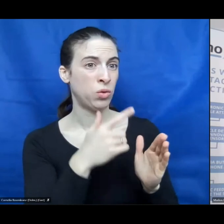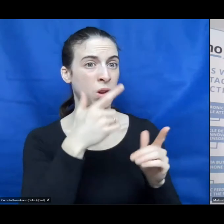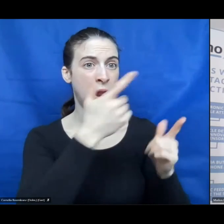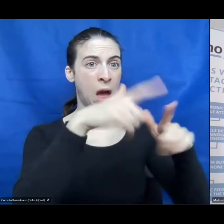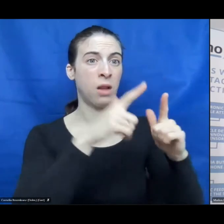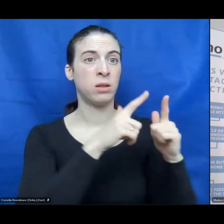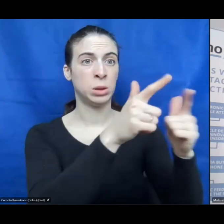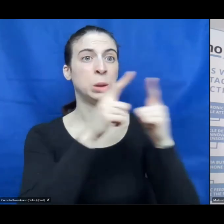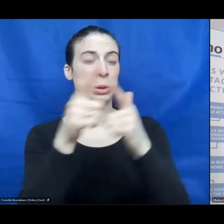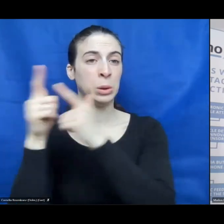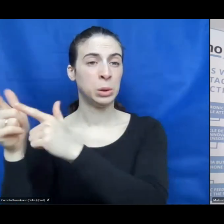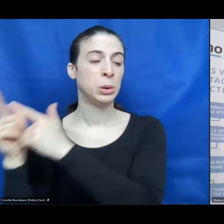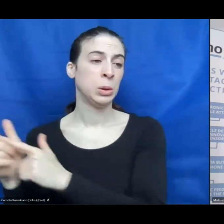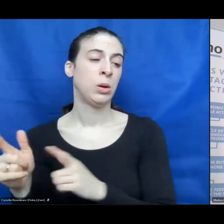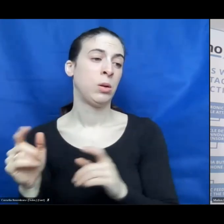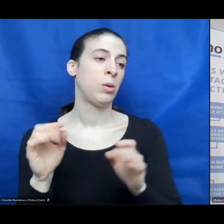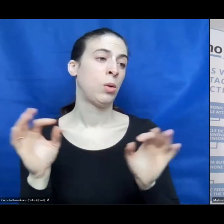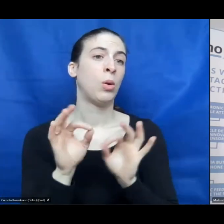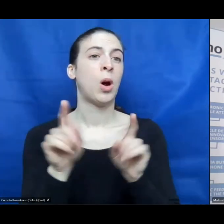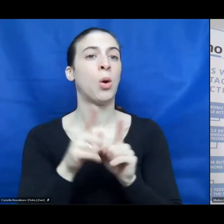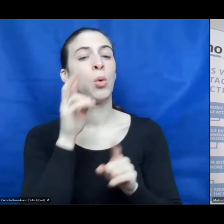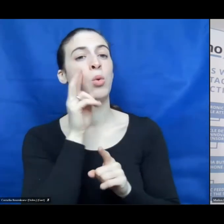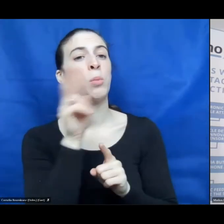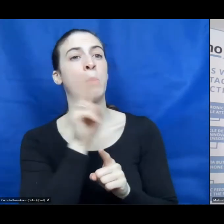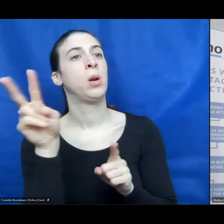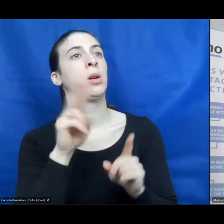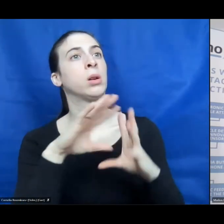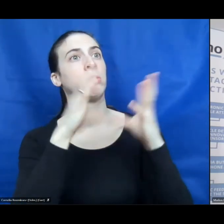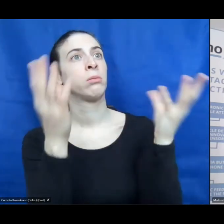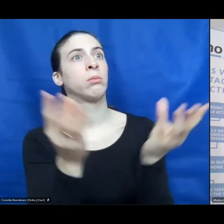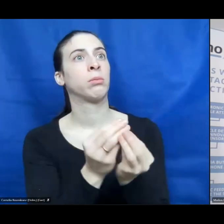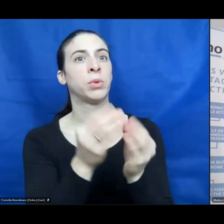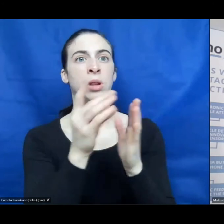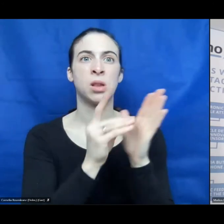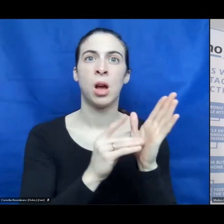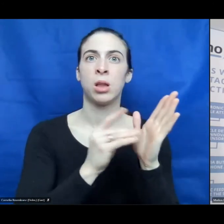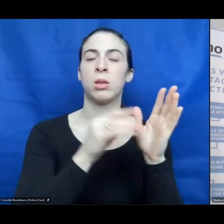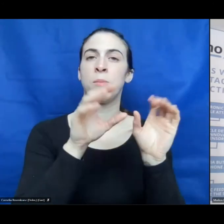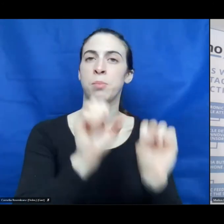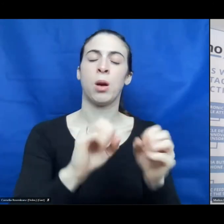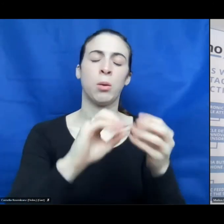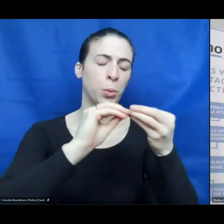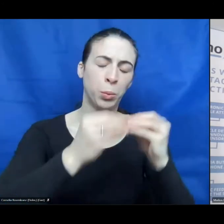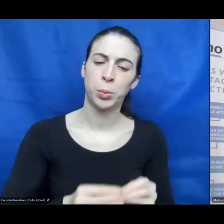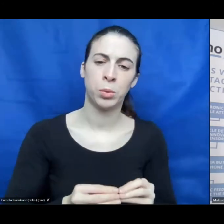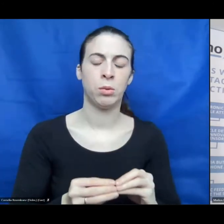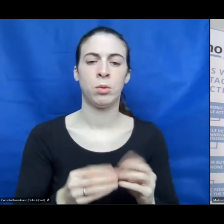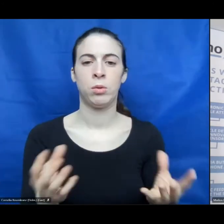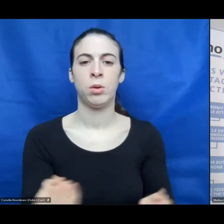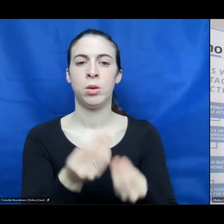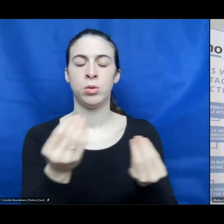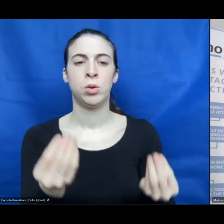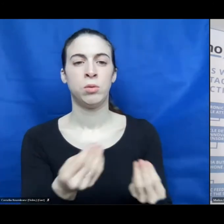have to have an overview about the complex database. And I heard quite a lot of such